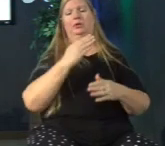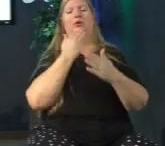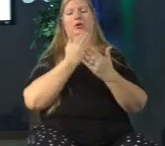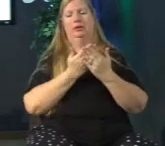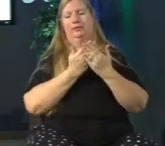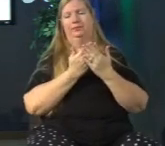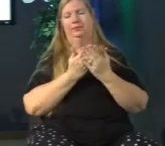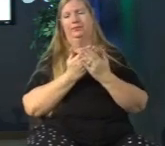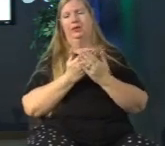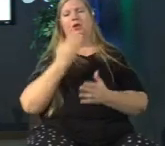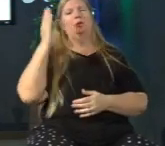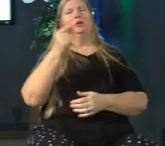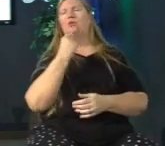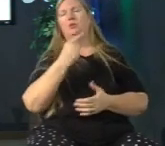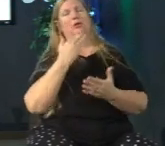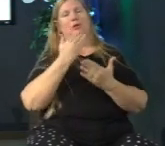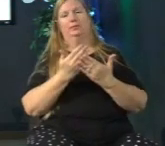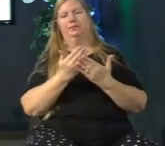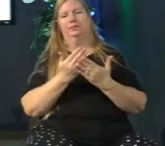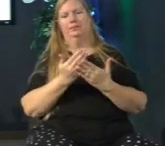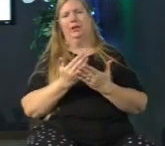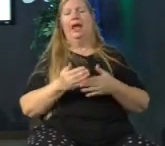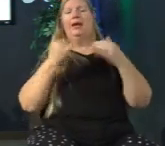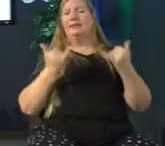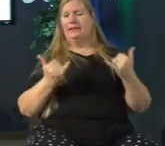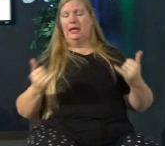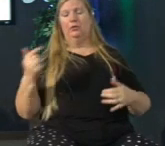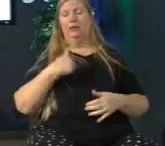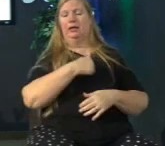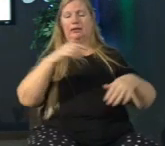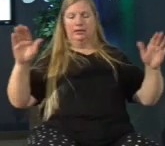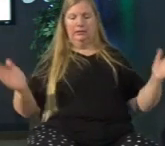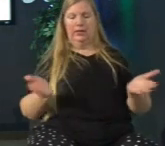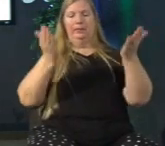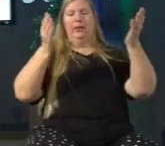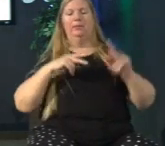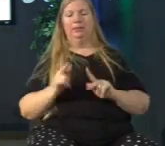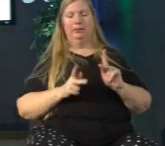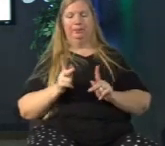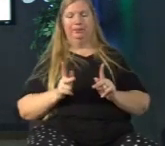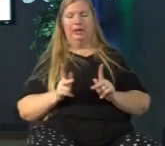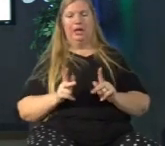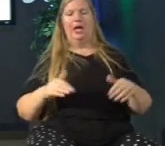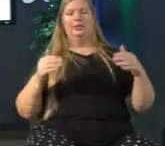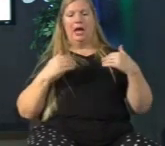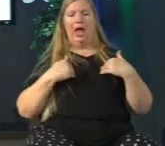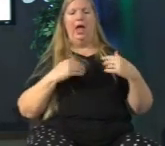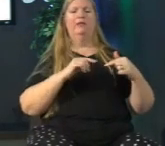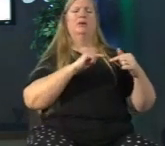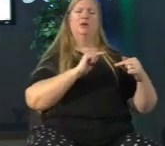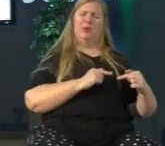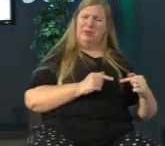you are oh so good and today Lord we lift up to you those people who have suffered in pain